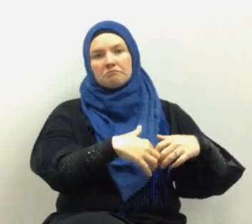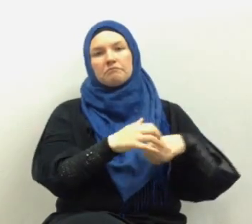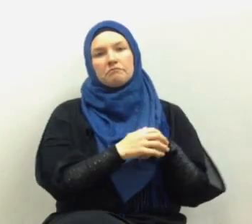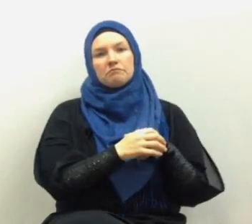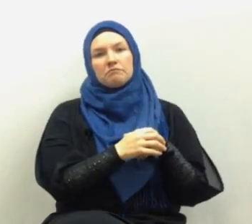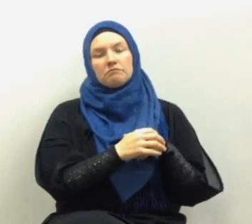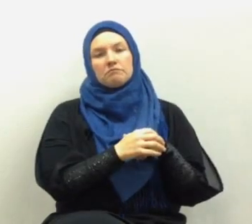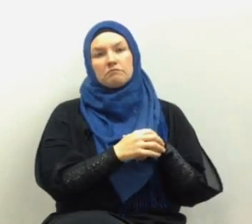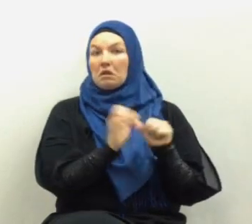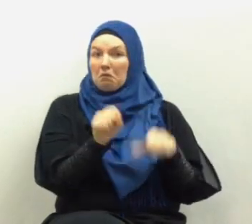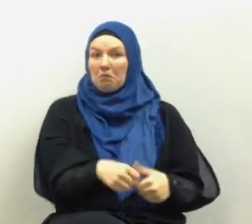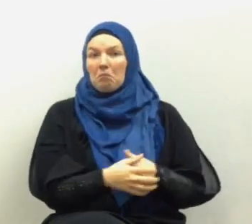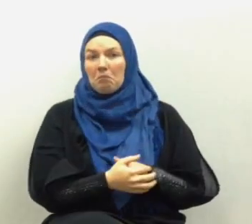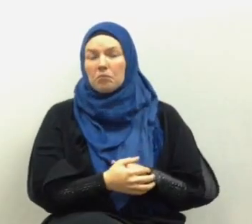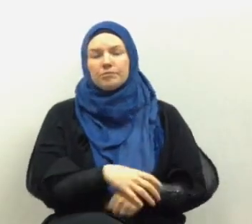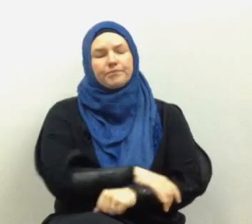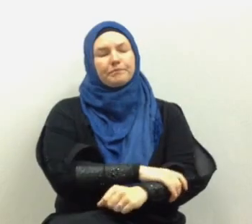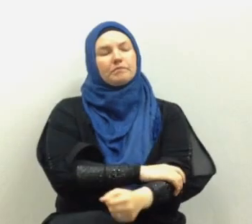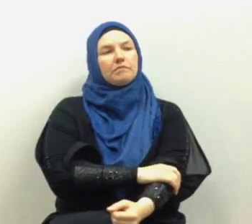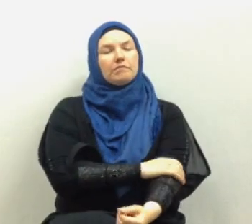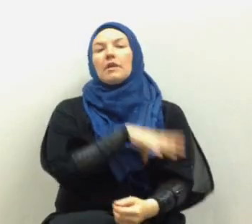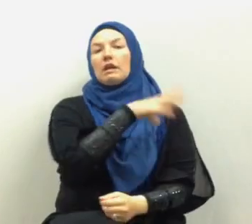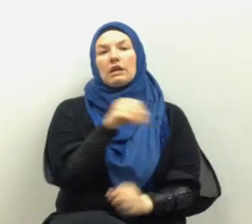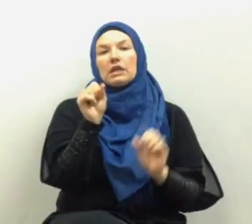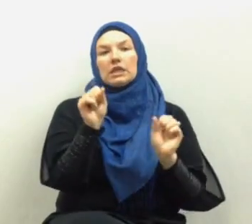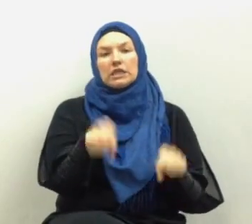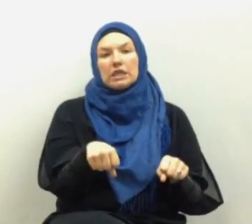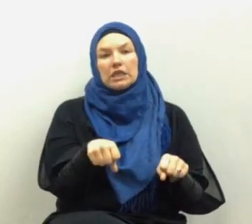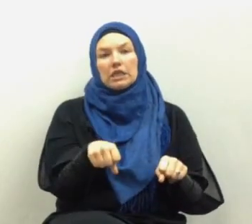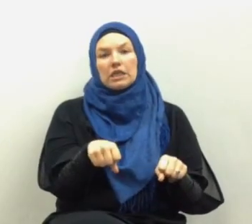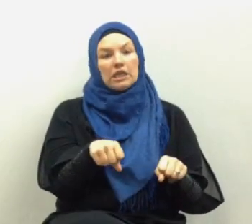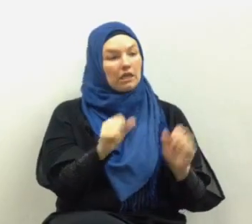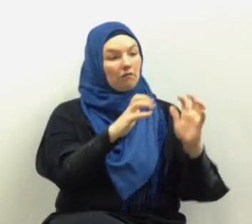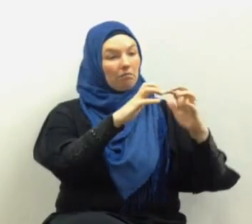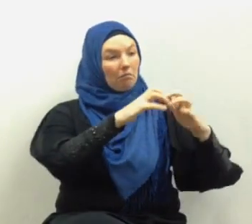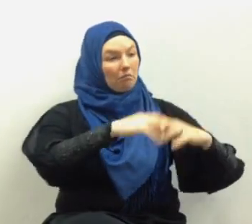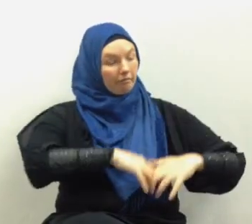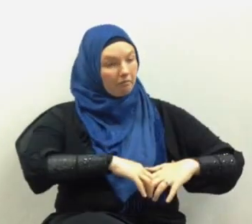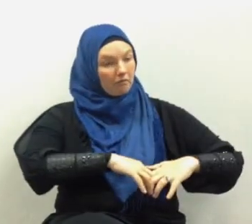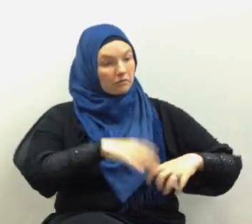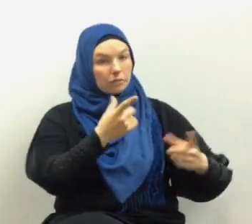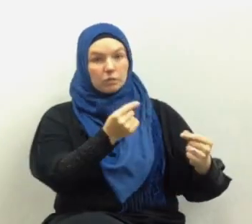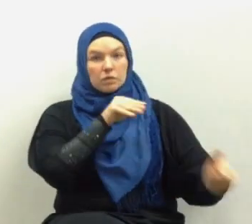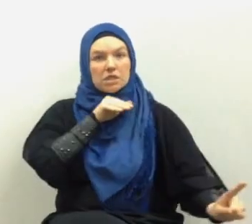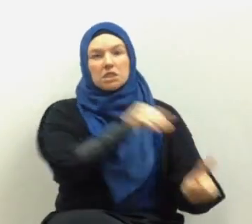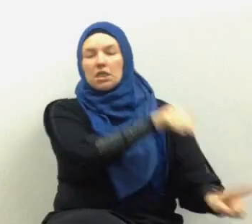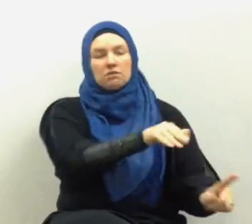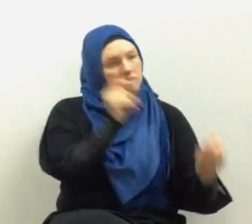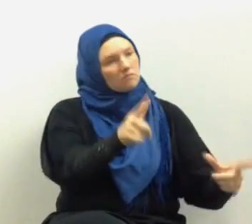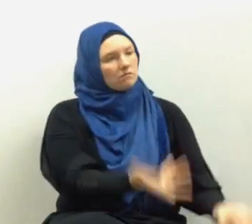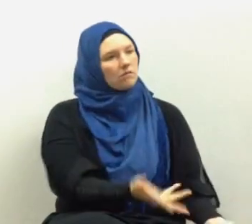called to its own demise and it can be called to awaken from its sleep